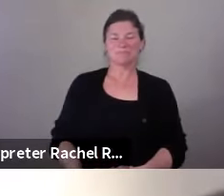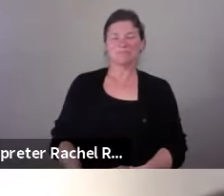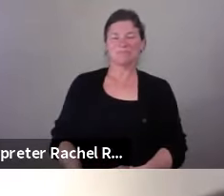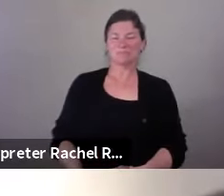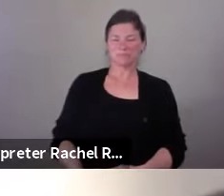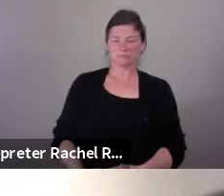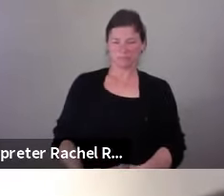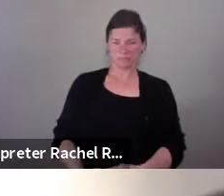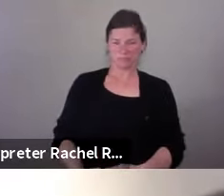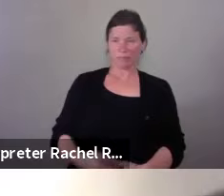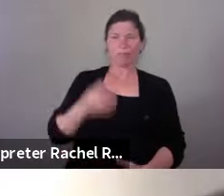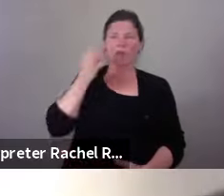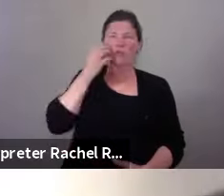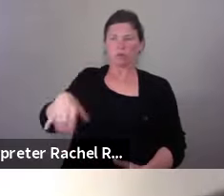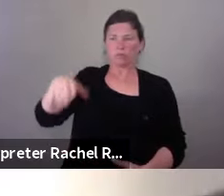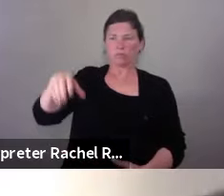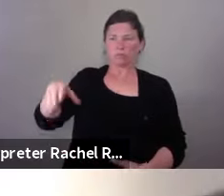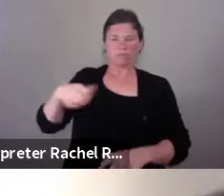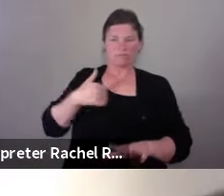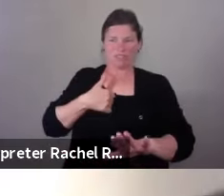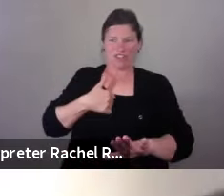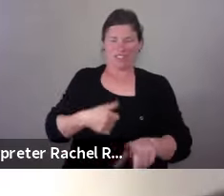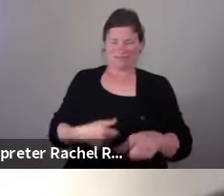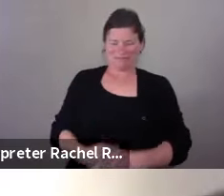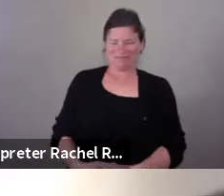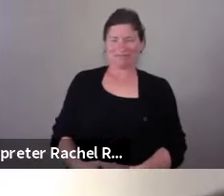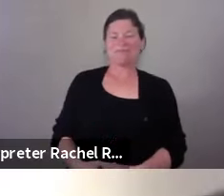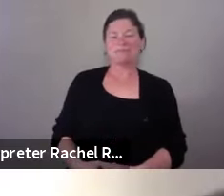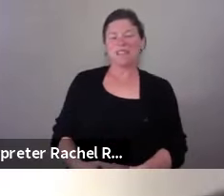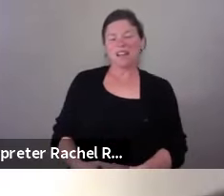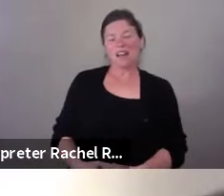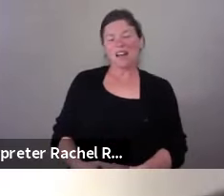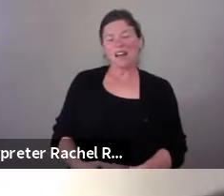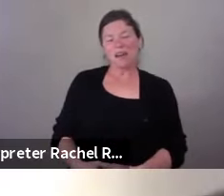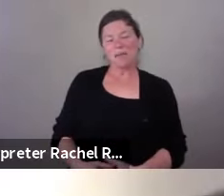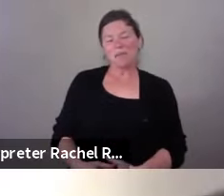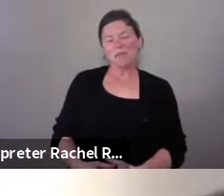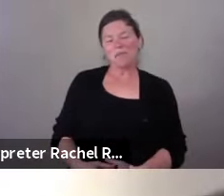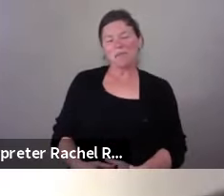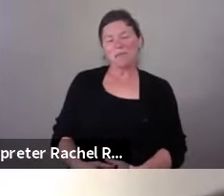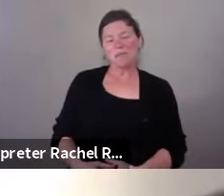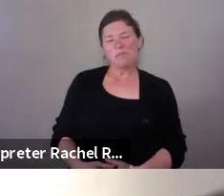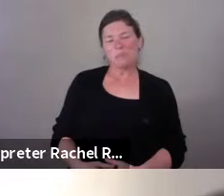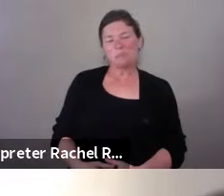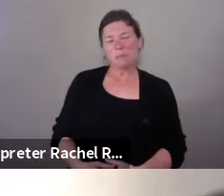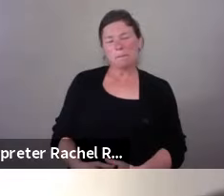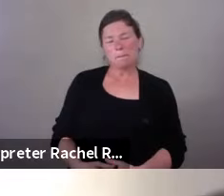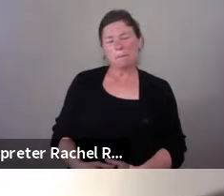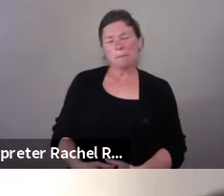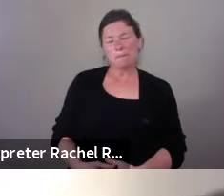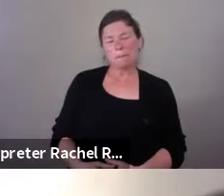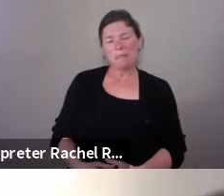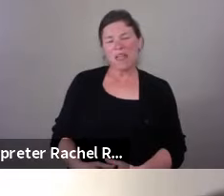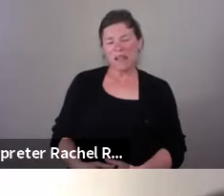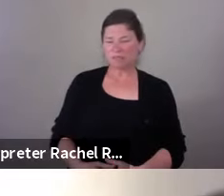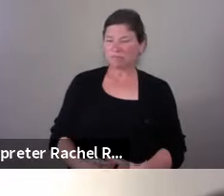sorry about that, a challenge point of